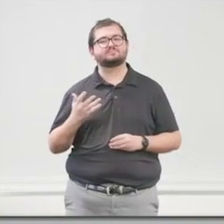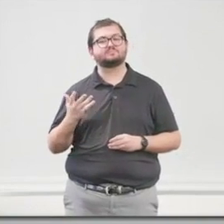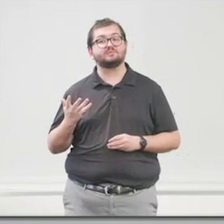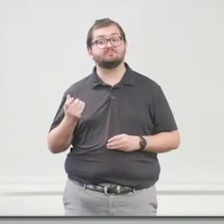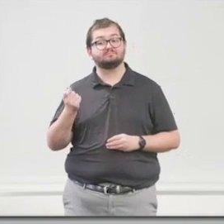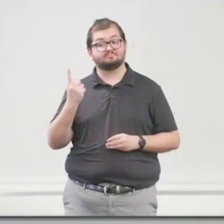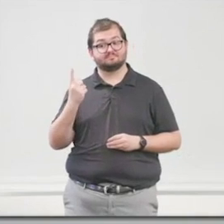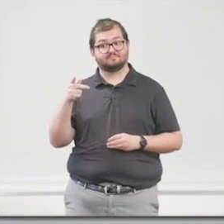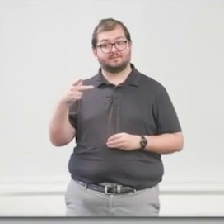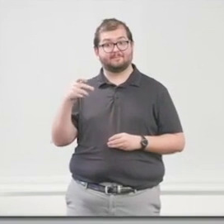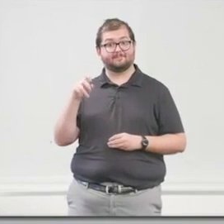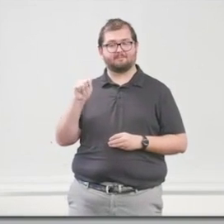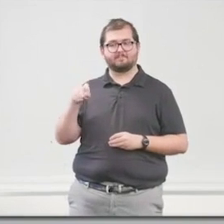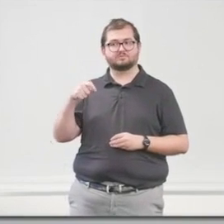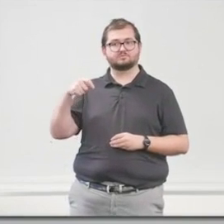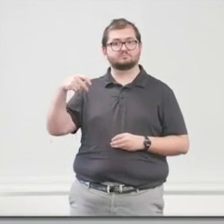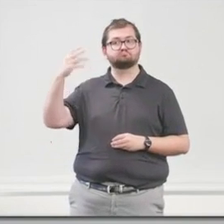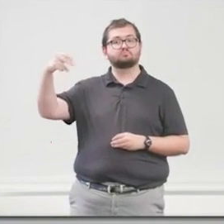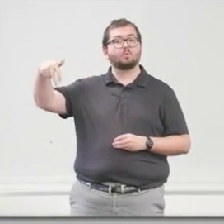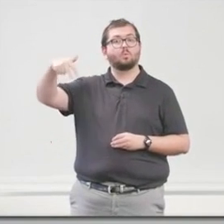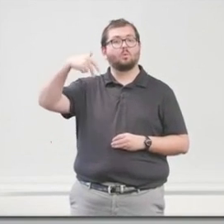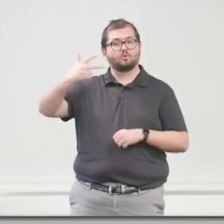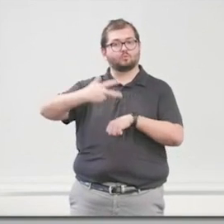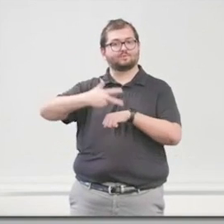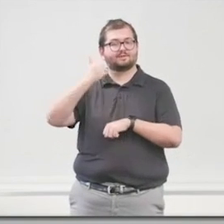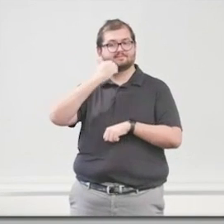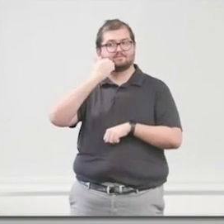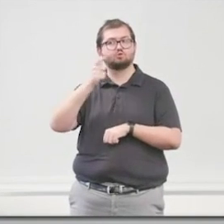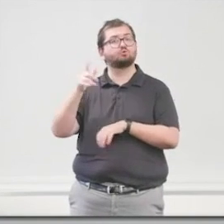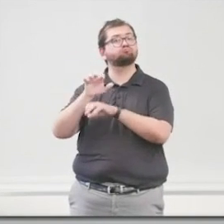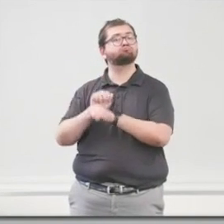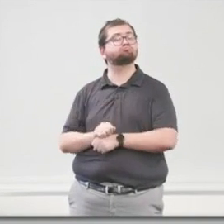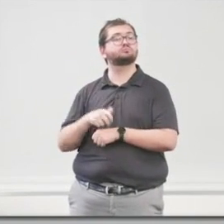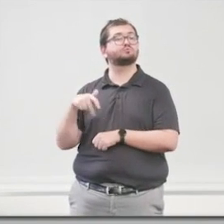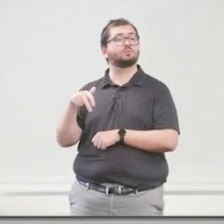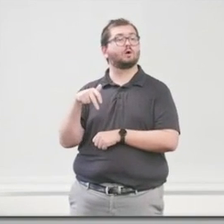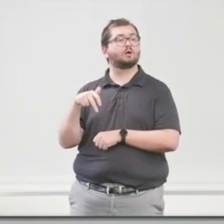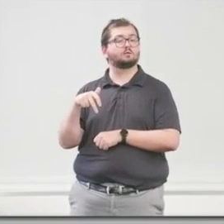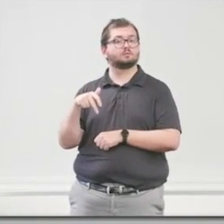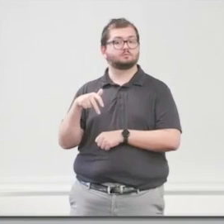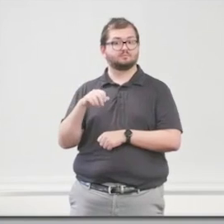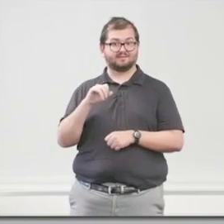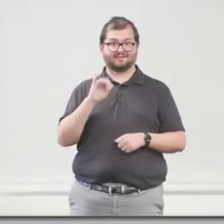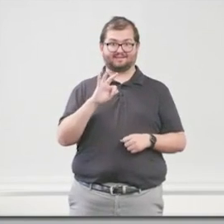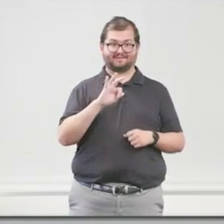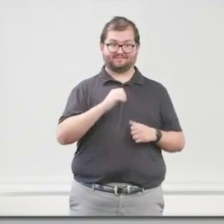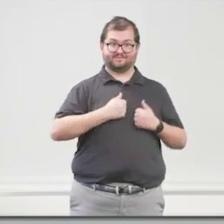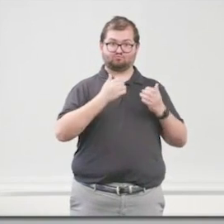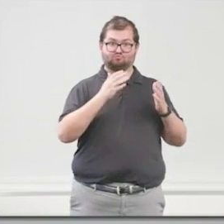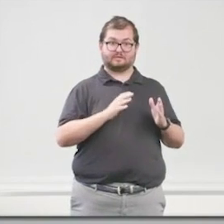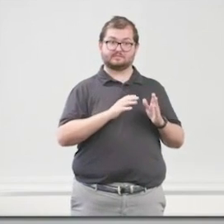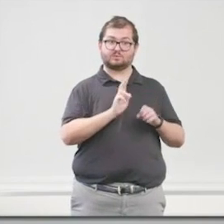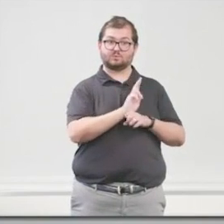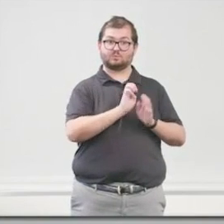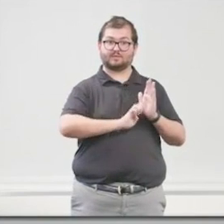that pet has to be walked three times a day, and they get used to walking. Now, if the resident is used to using an elevator, and they can't get down the steps,